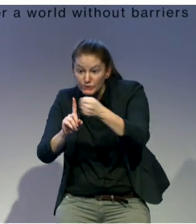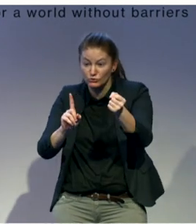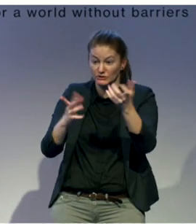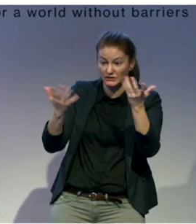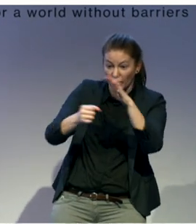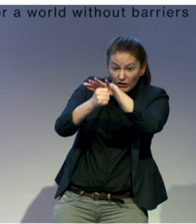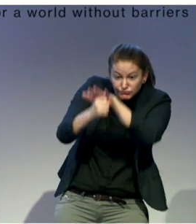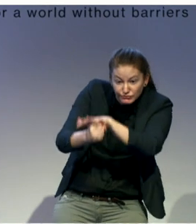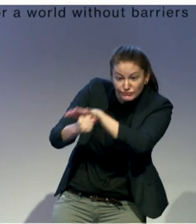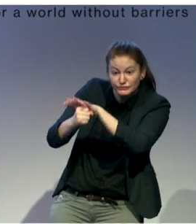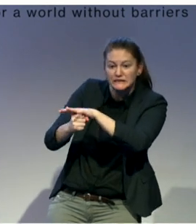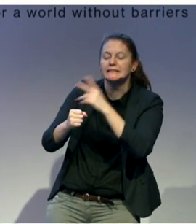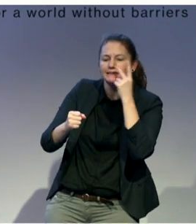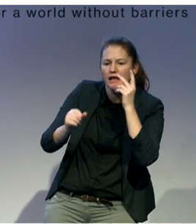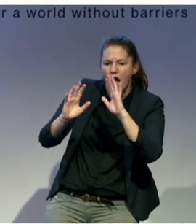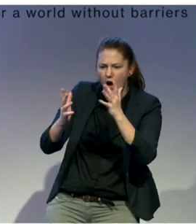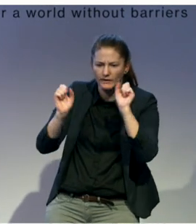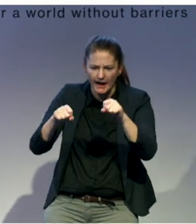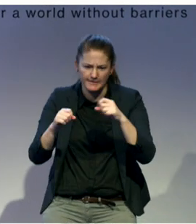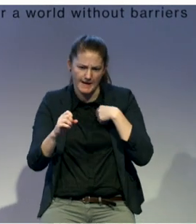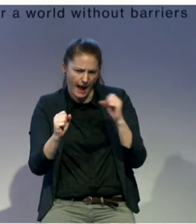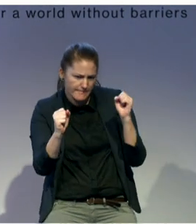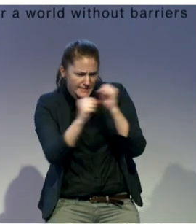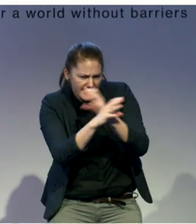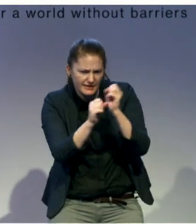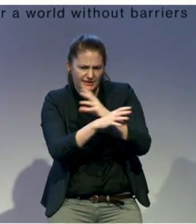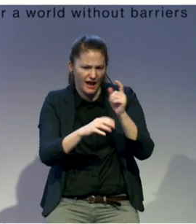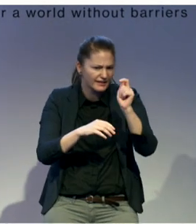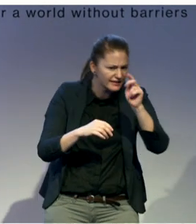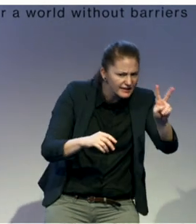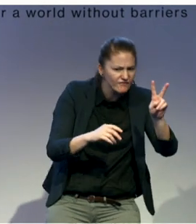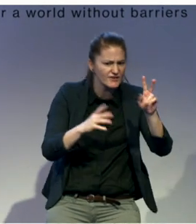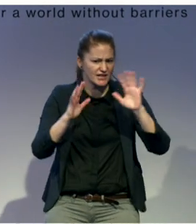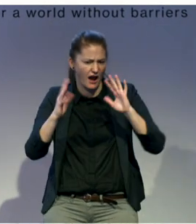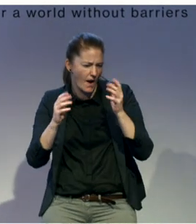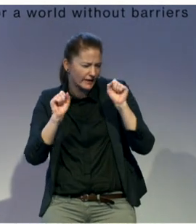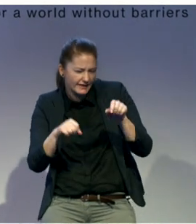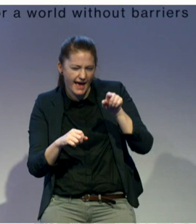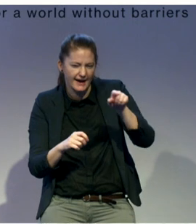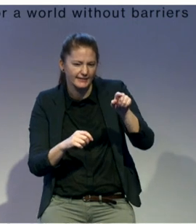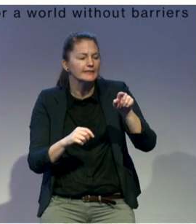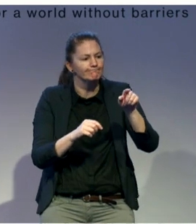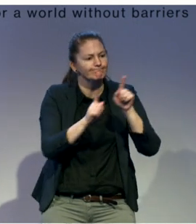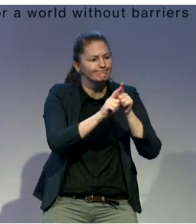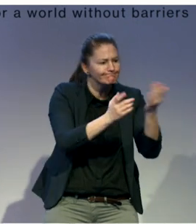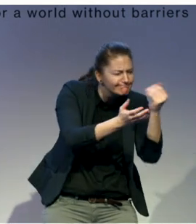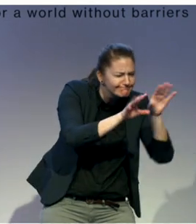media as well and we look at different ways of trying to challenge and promote role models in terms of